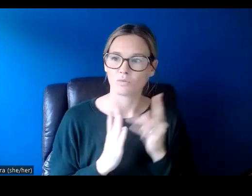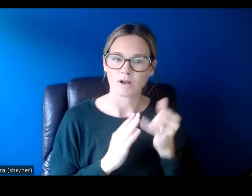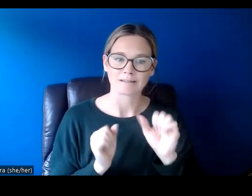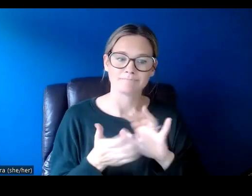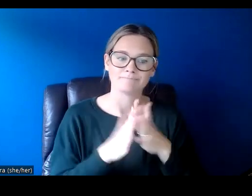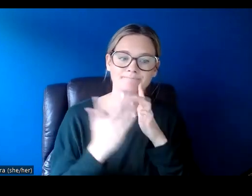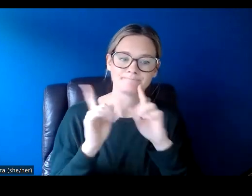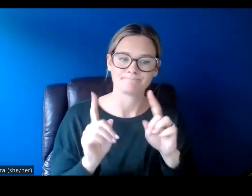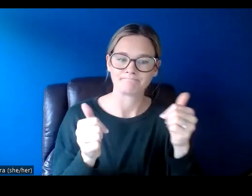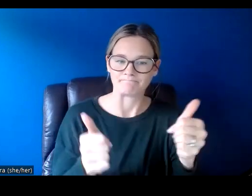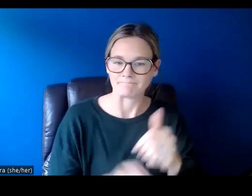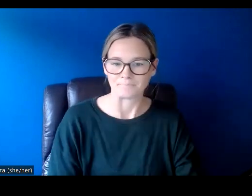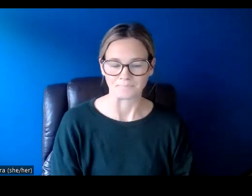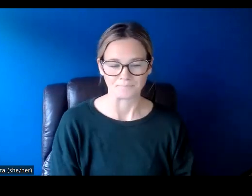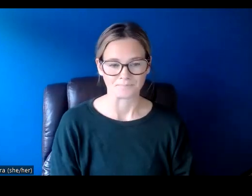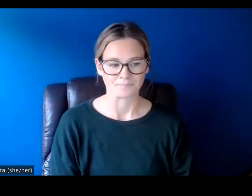successful.